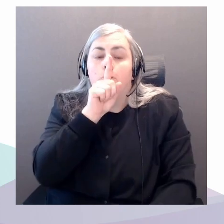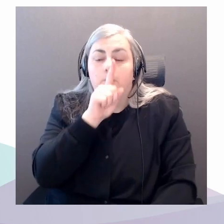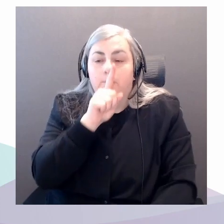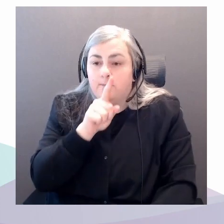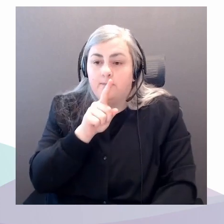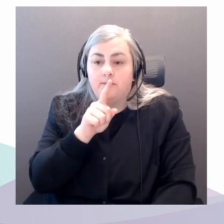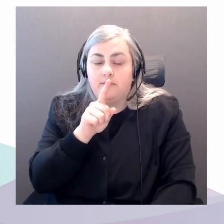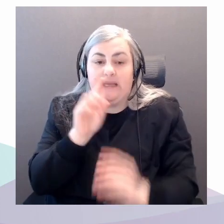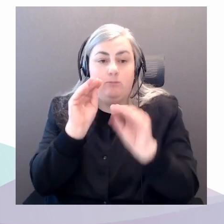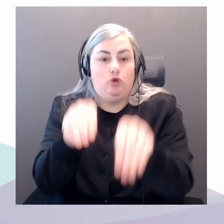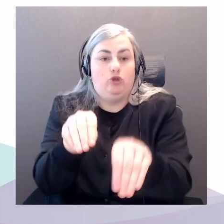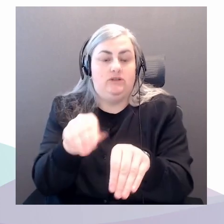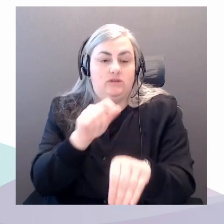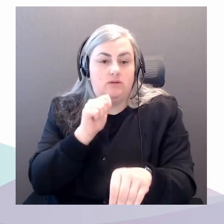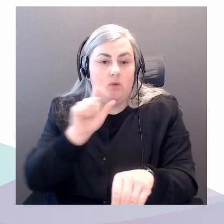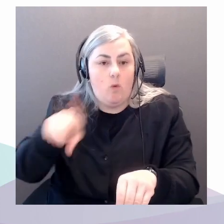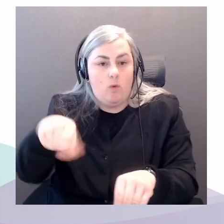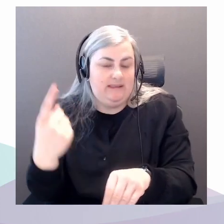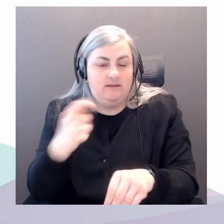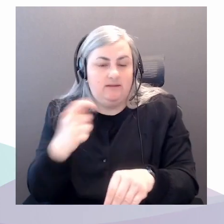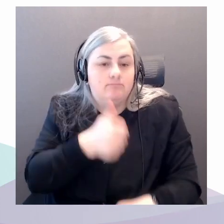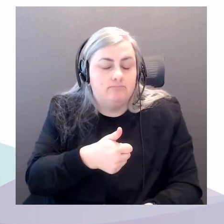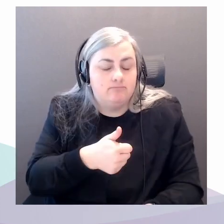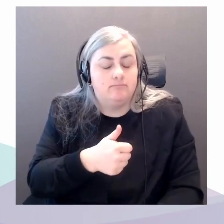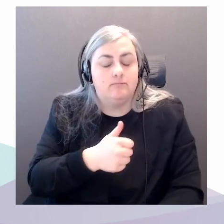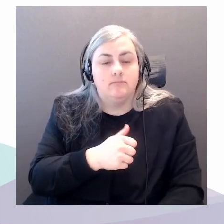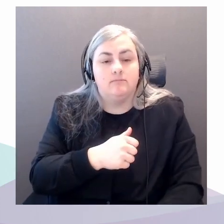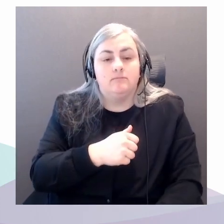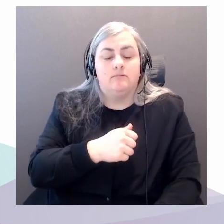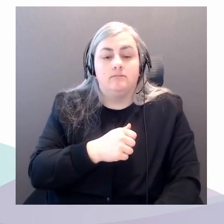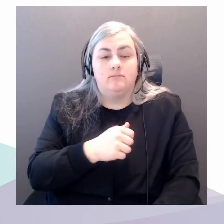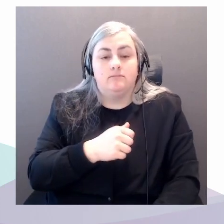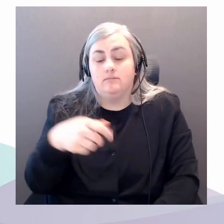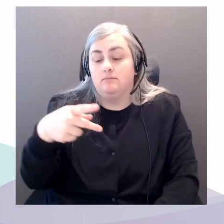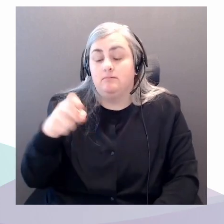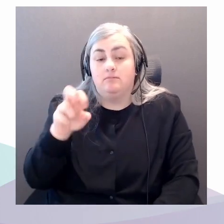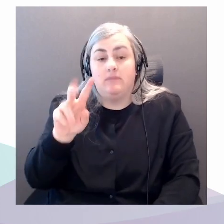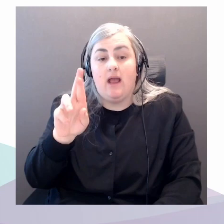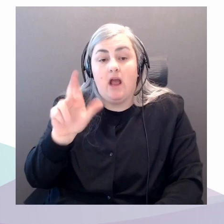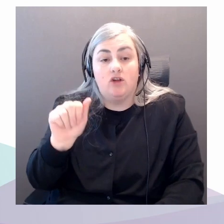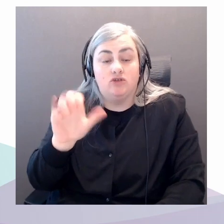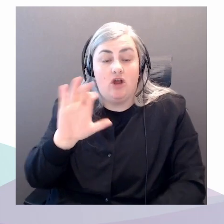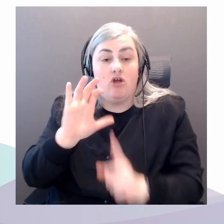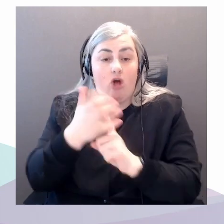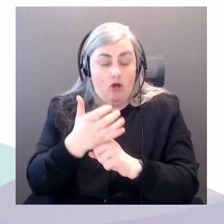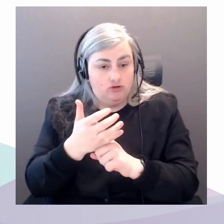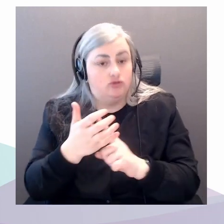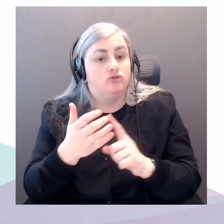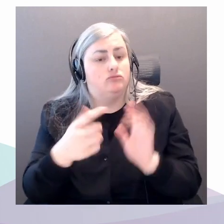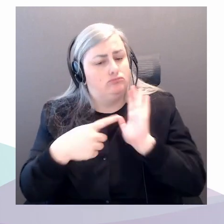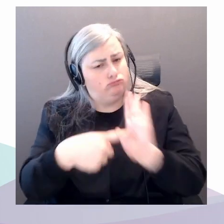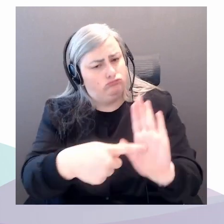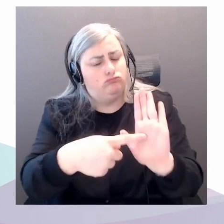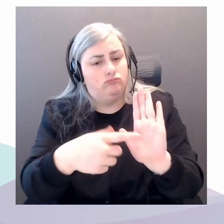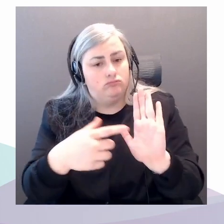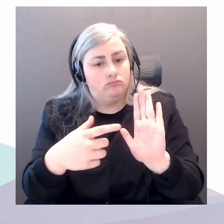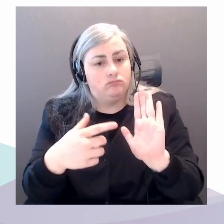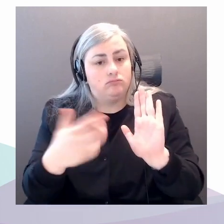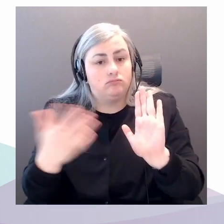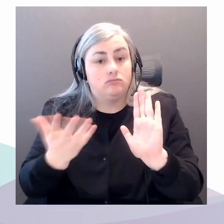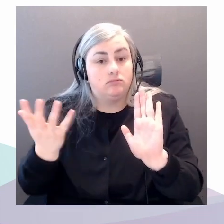Rather, the idea of petro cultures draws attention to the fact that energy plays an essential